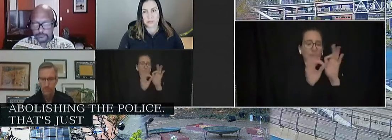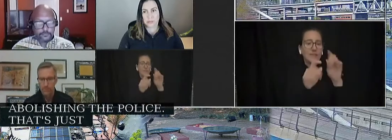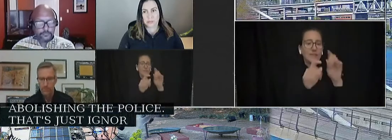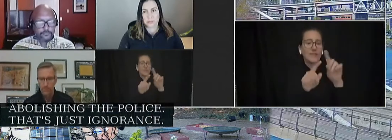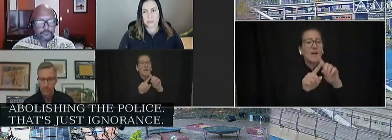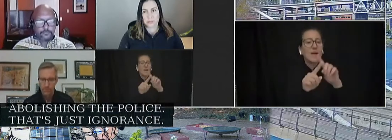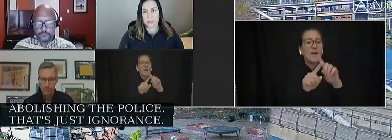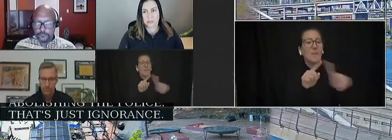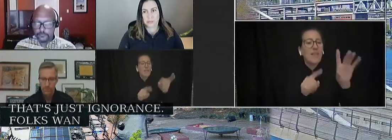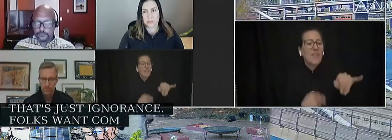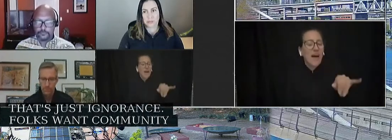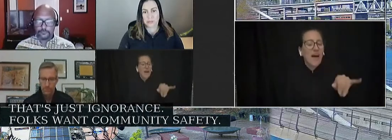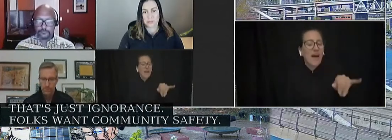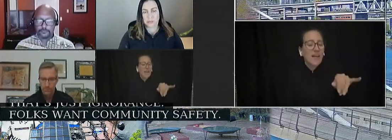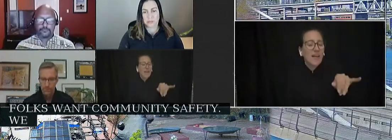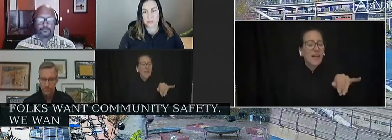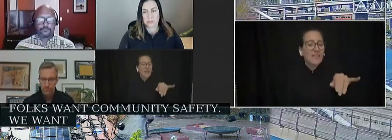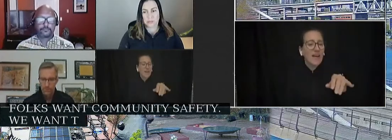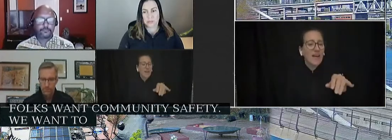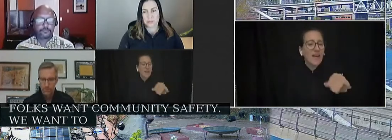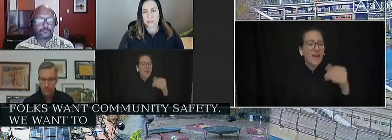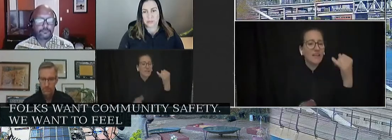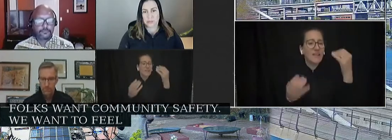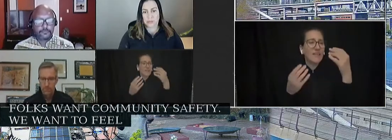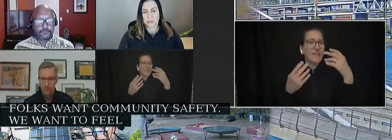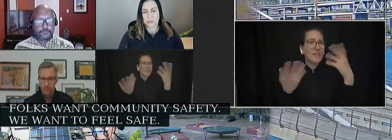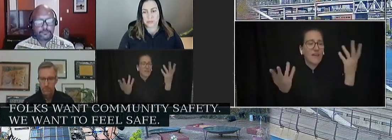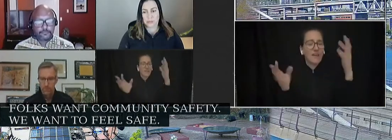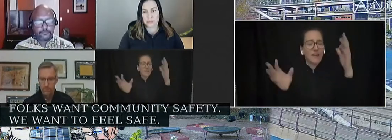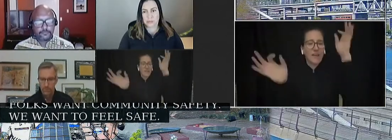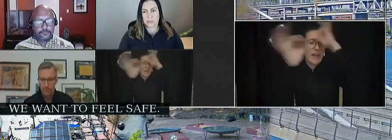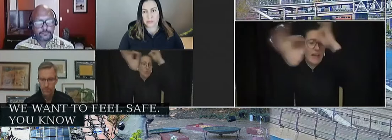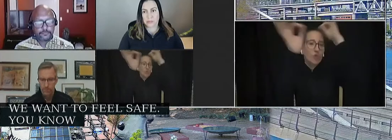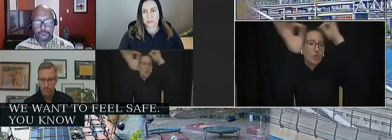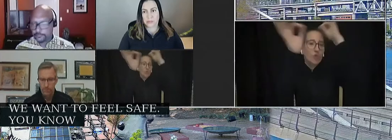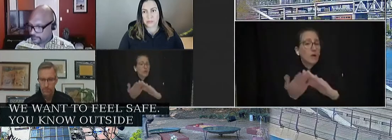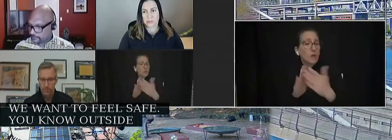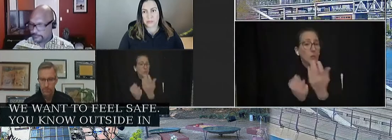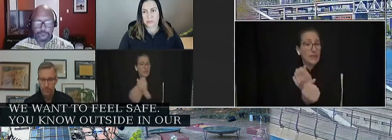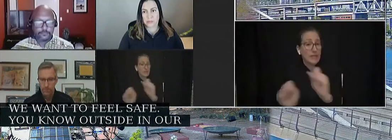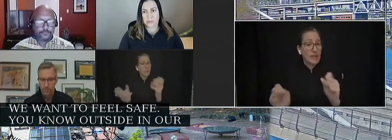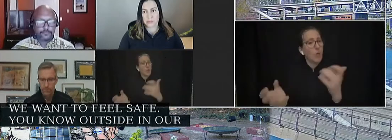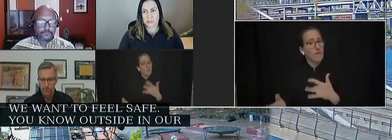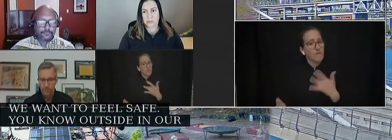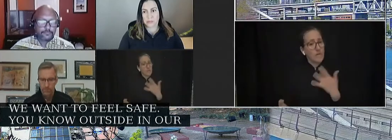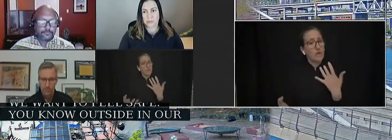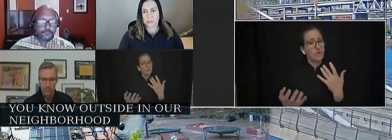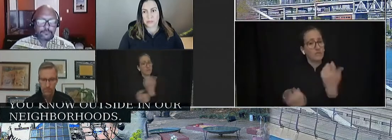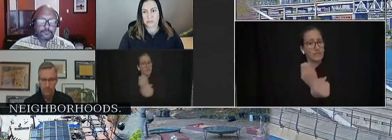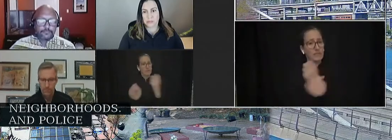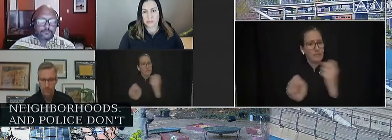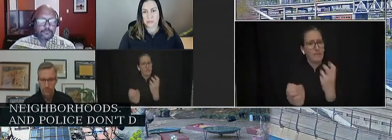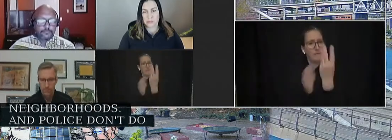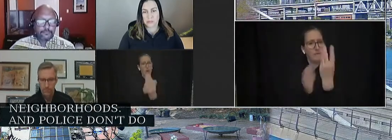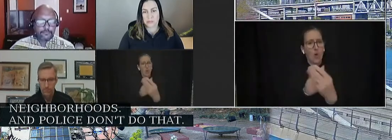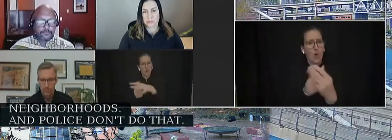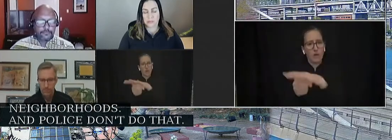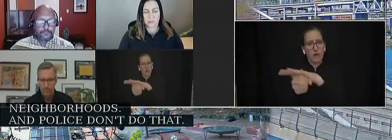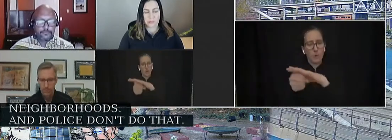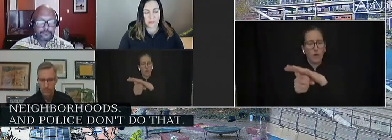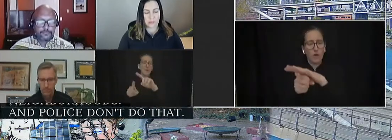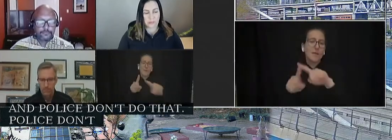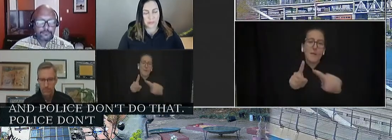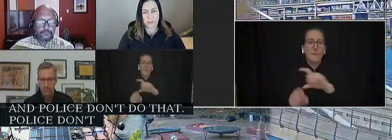safety. We want to feel safe, you know, outside in our neighborhoods. And police don't do that. Police don't make us safe.